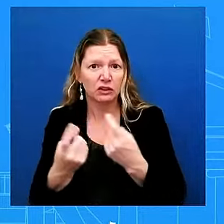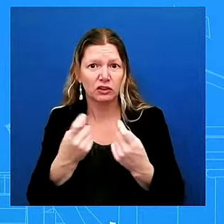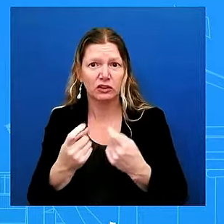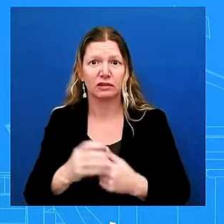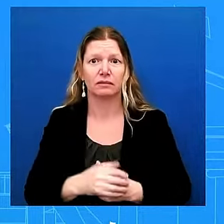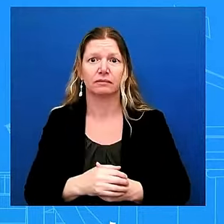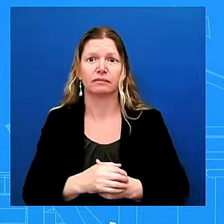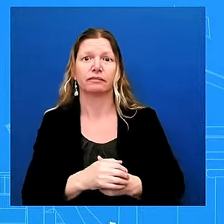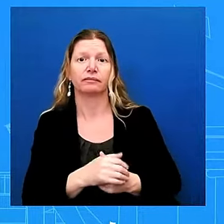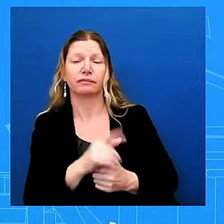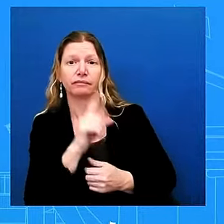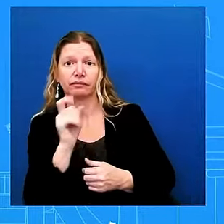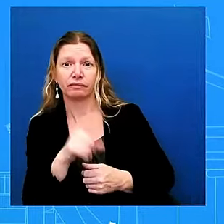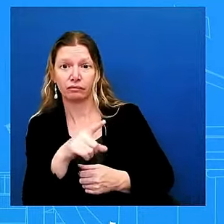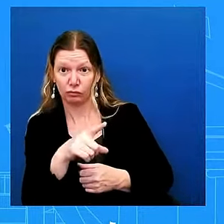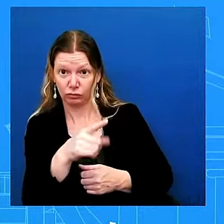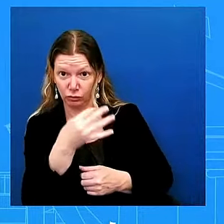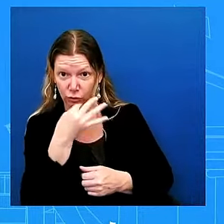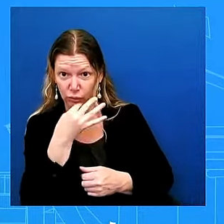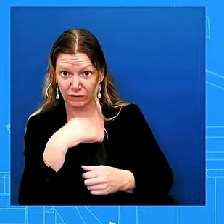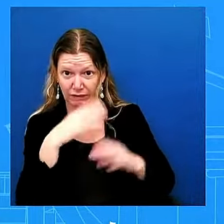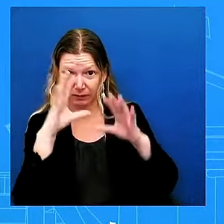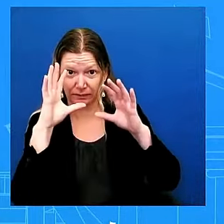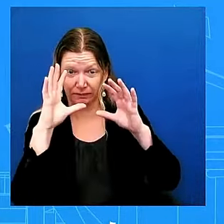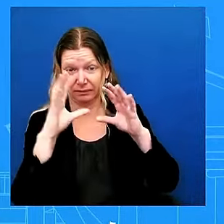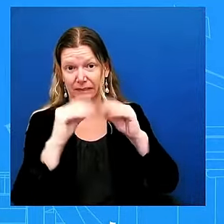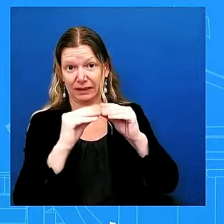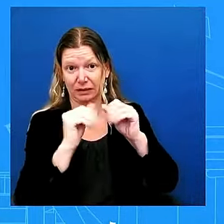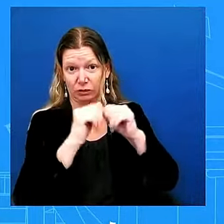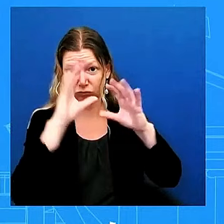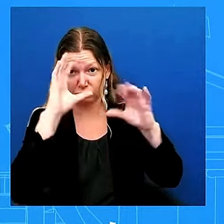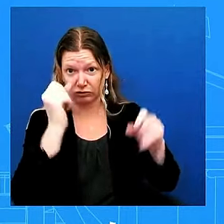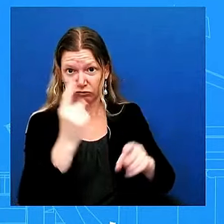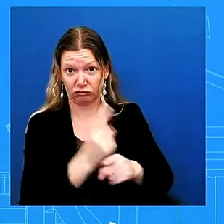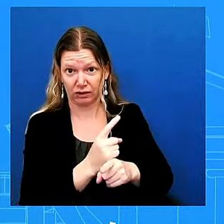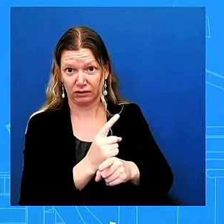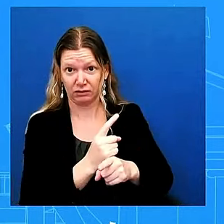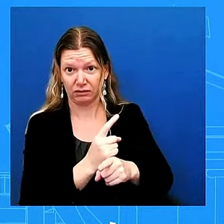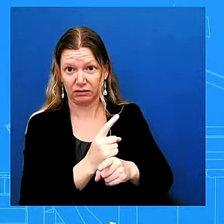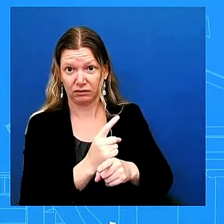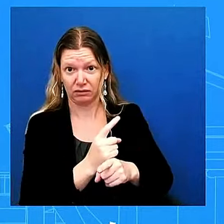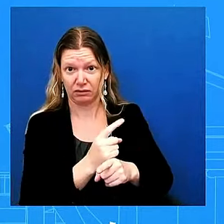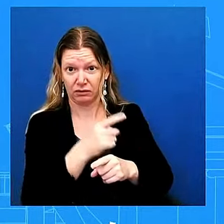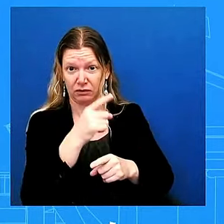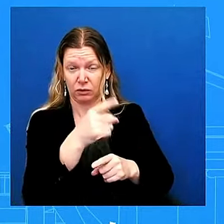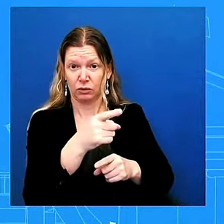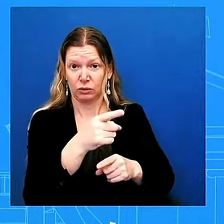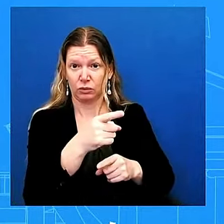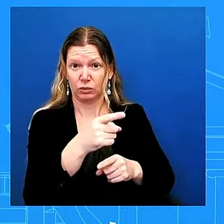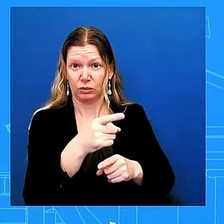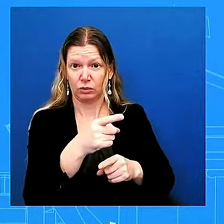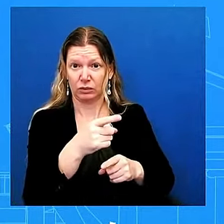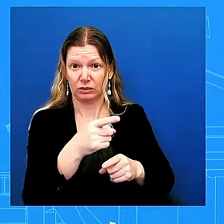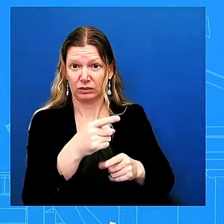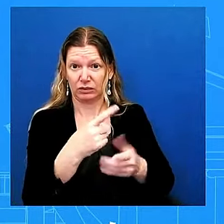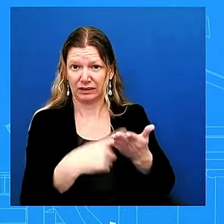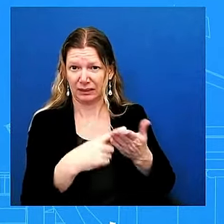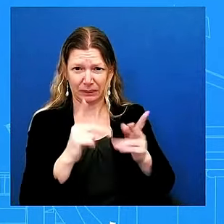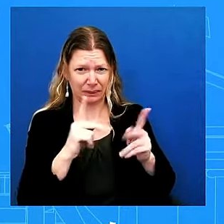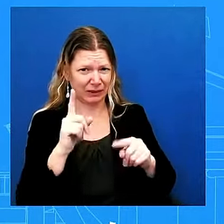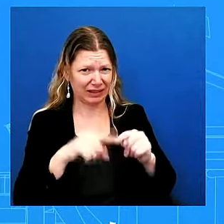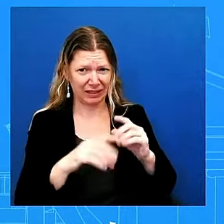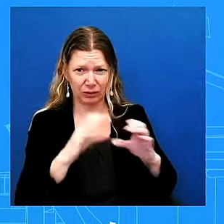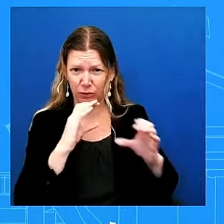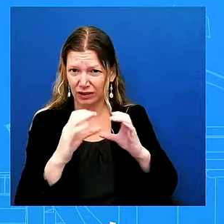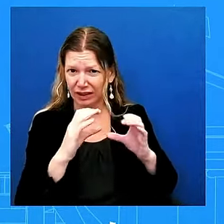topics one you talked about people's inability to communicate because of lack of power etc can you give us any sense of how